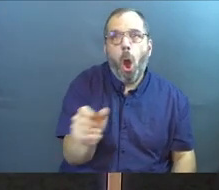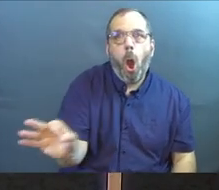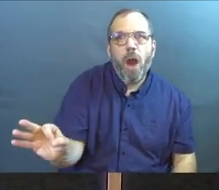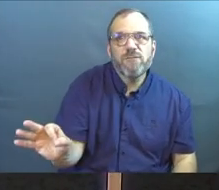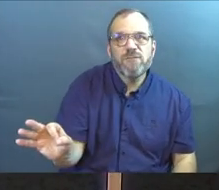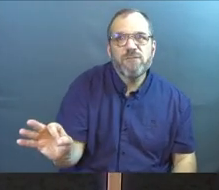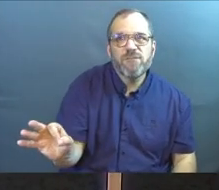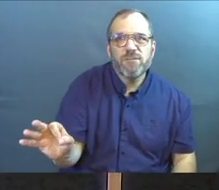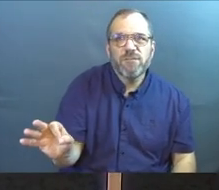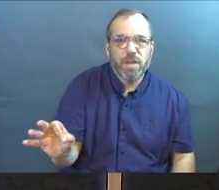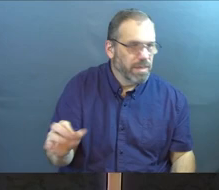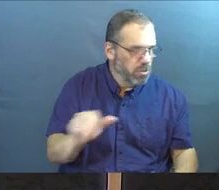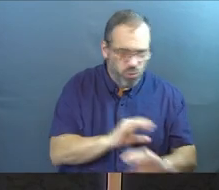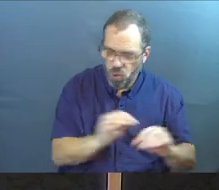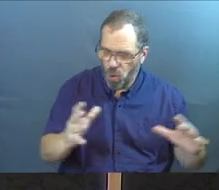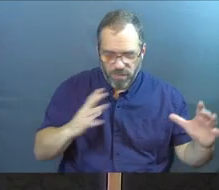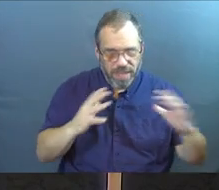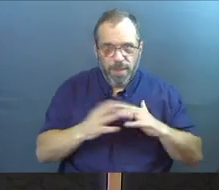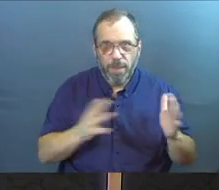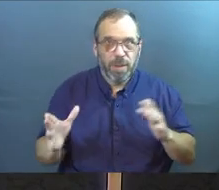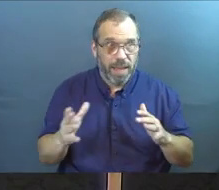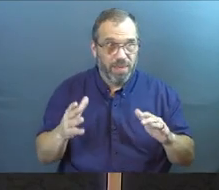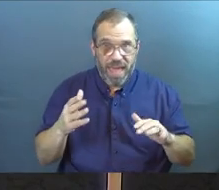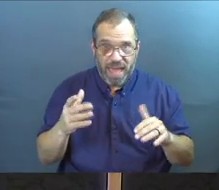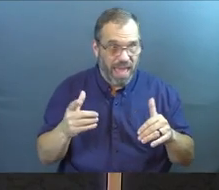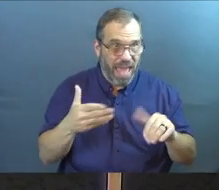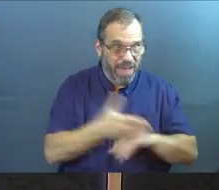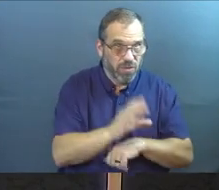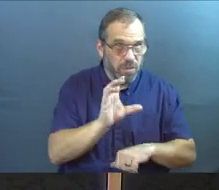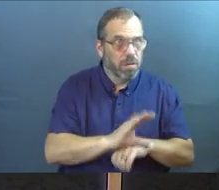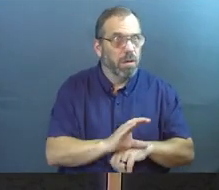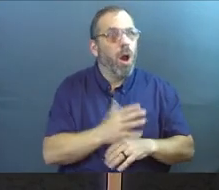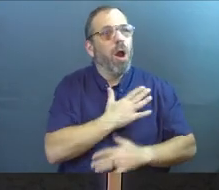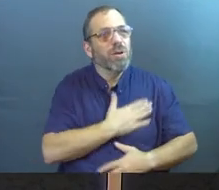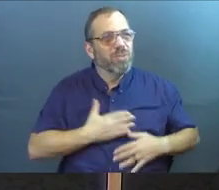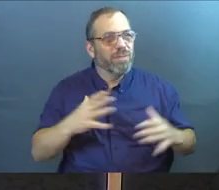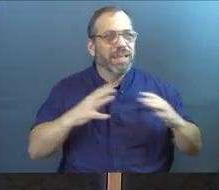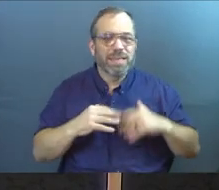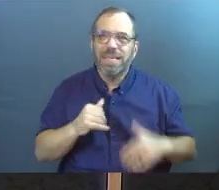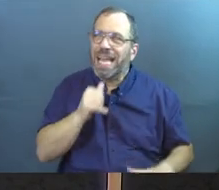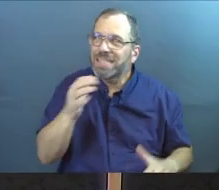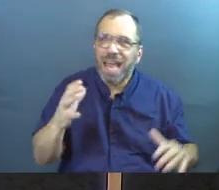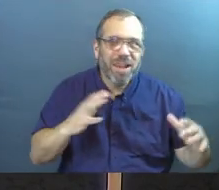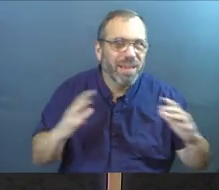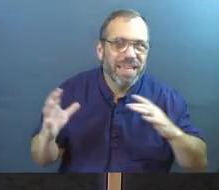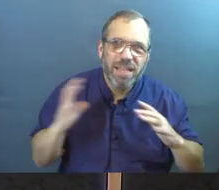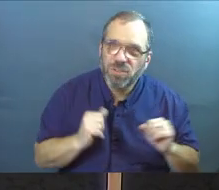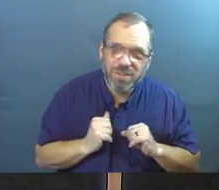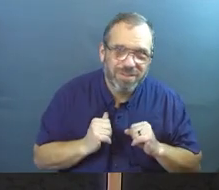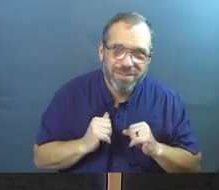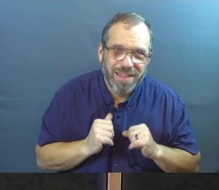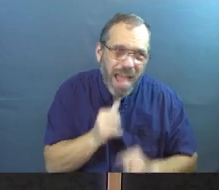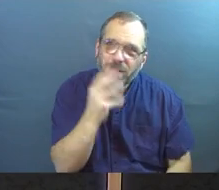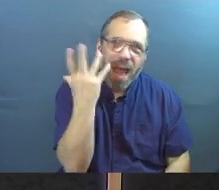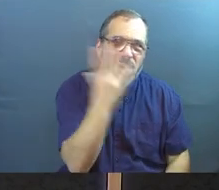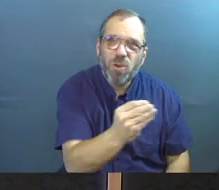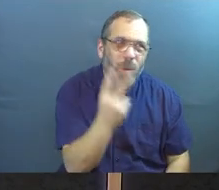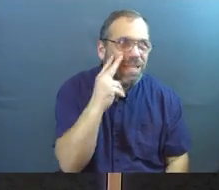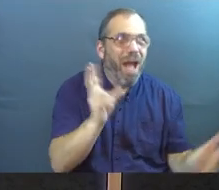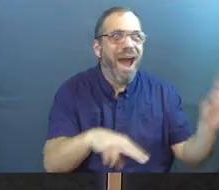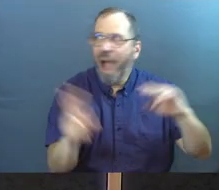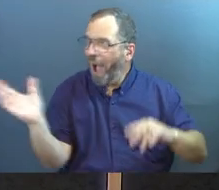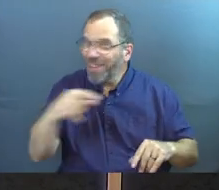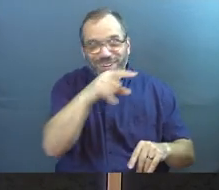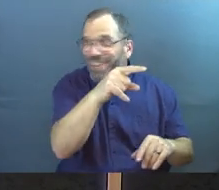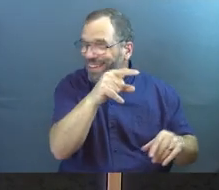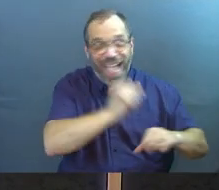We do not have vacation plans. Some people after first service was like, enjoy your vacation. It's not a vacation. We're not going to see the sights.